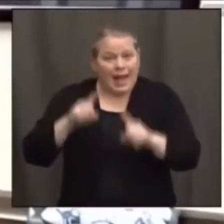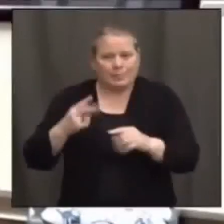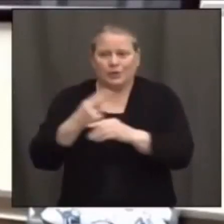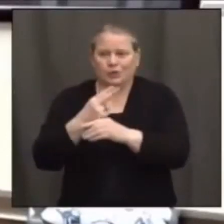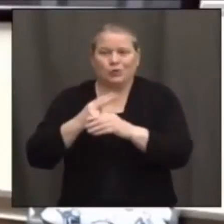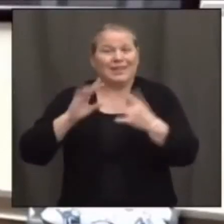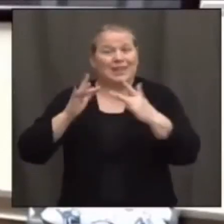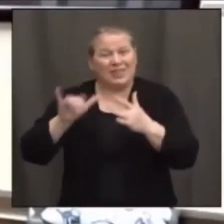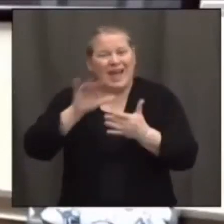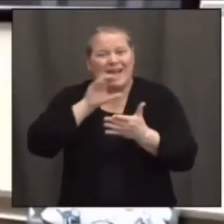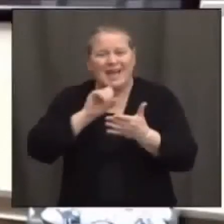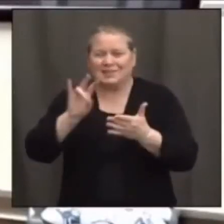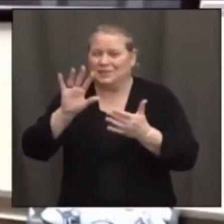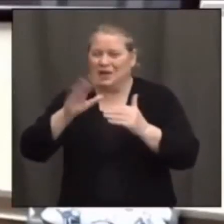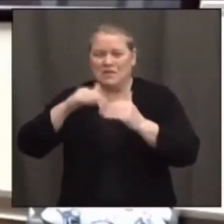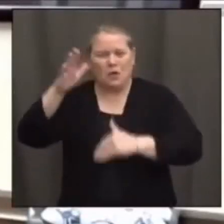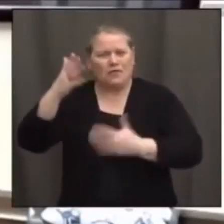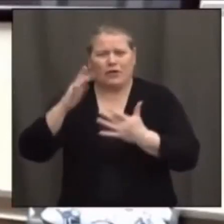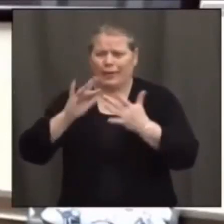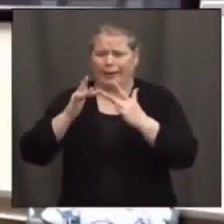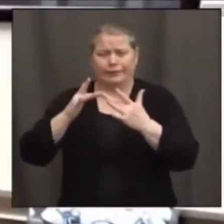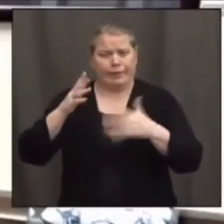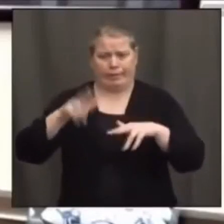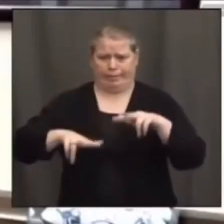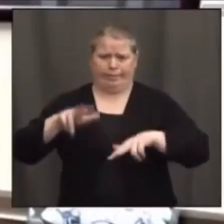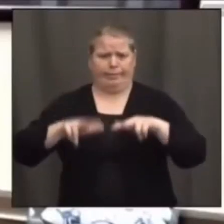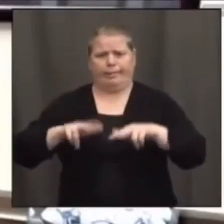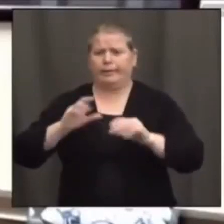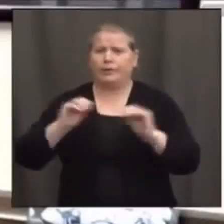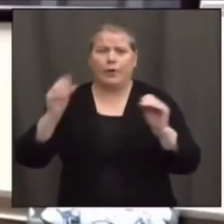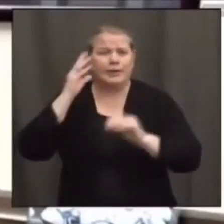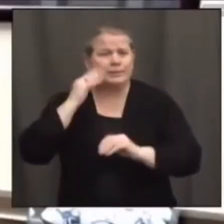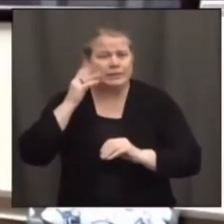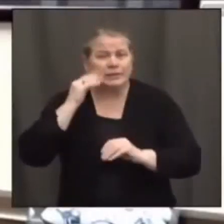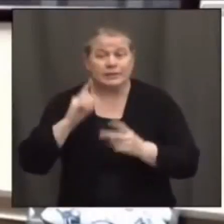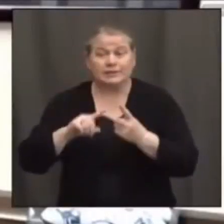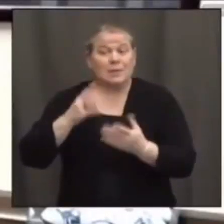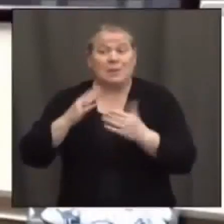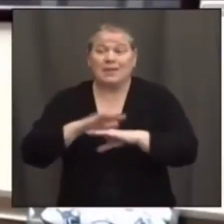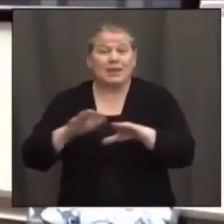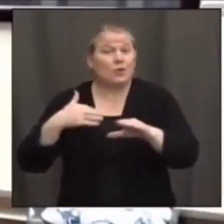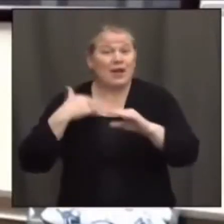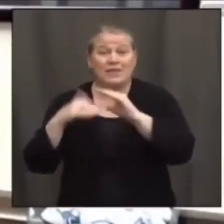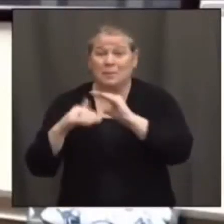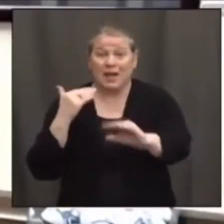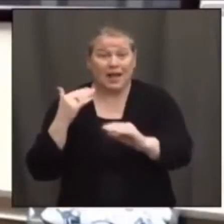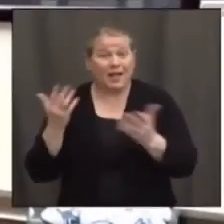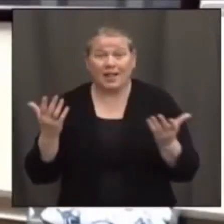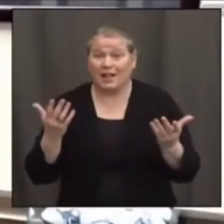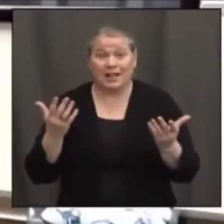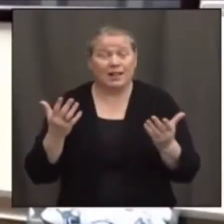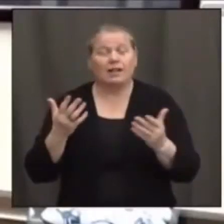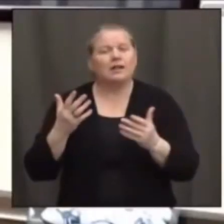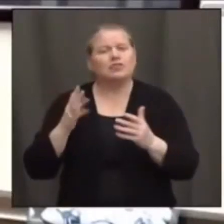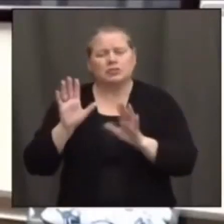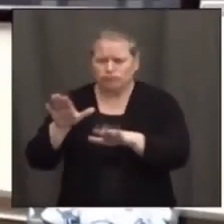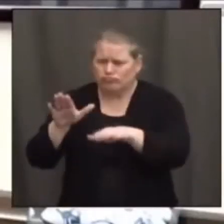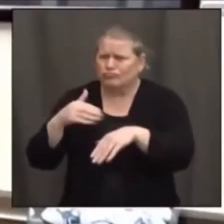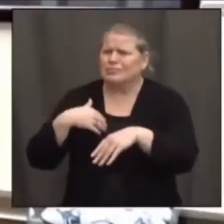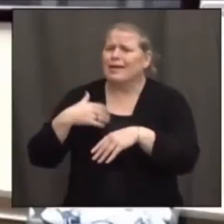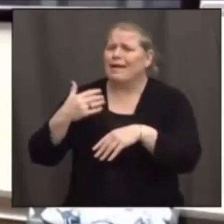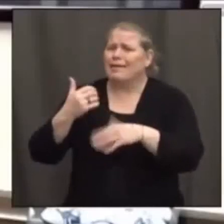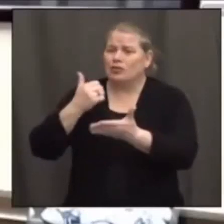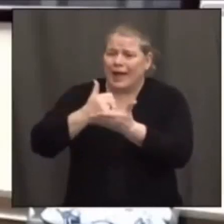the Internet at that age. You know, not having the experience. Maybe even not having emails and just saying, look, you know, there's a helpline.